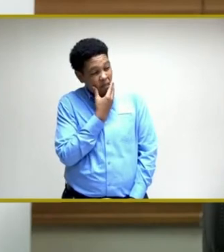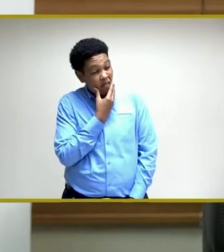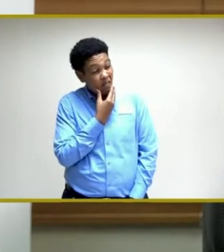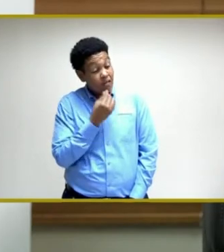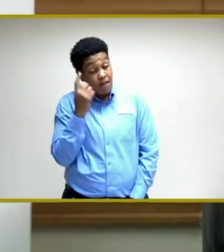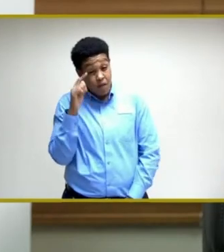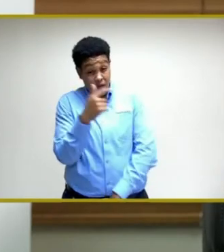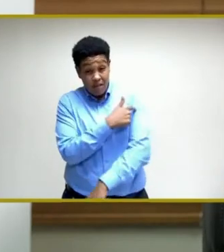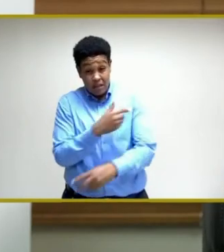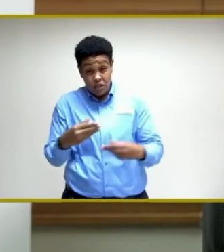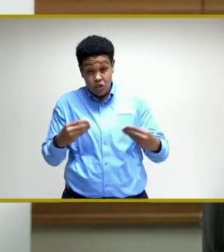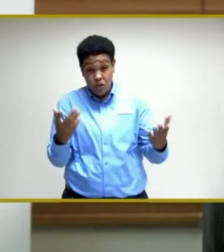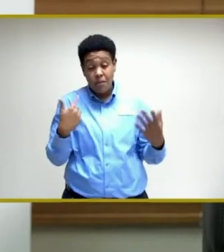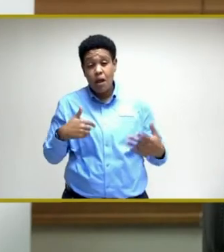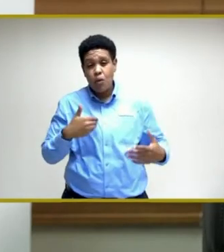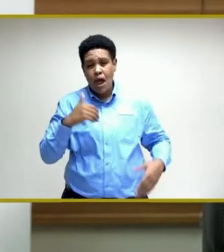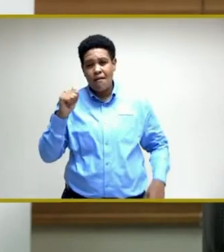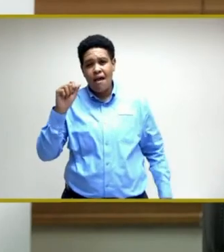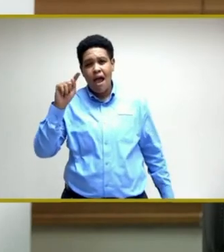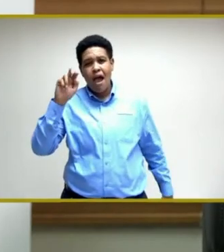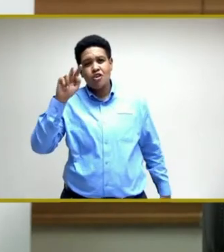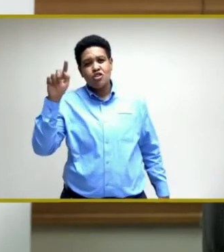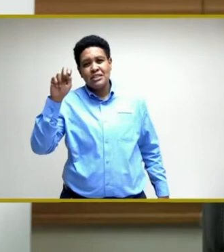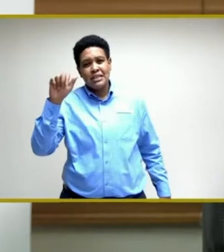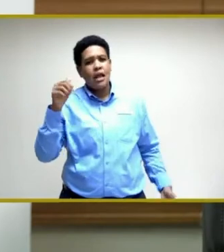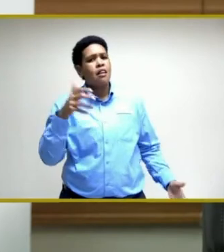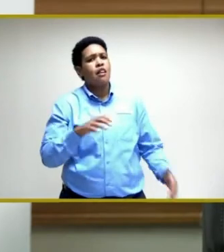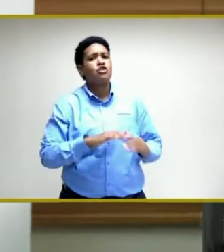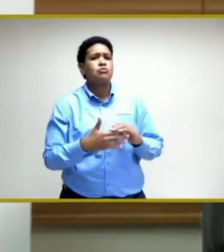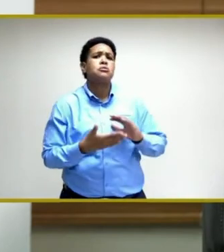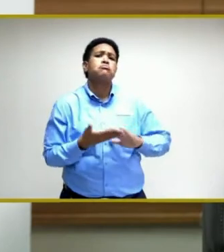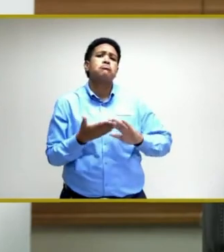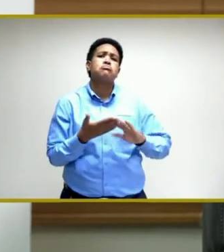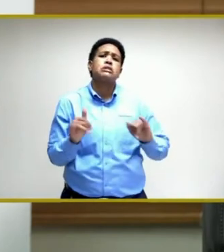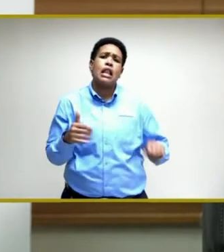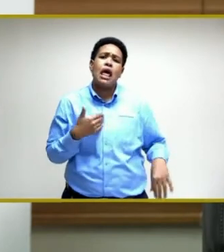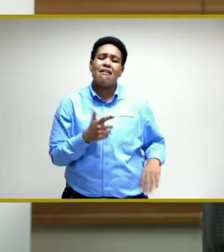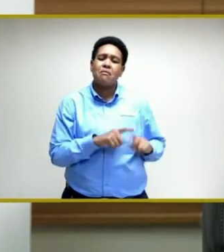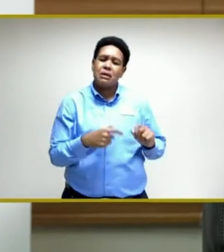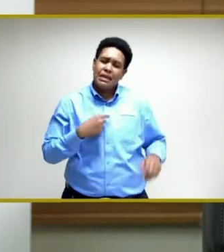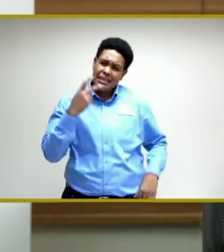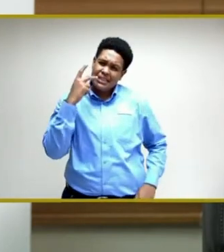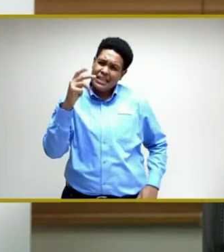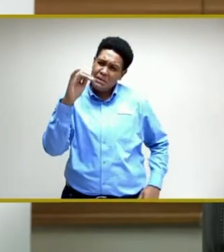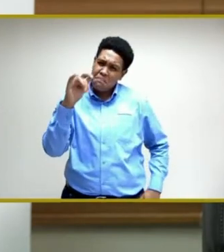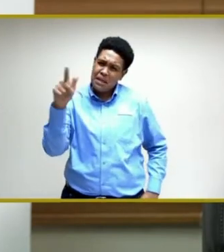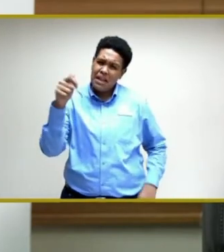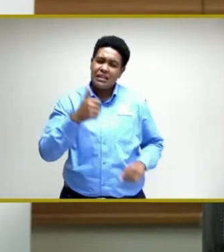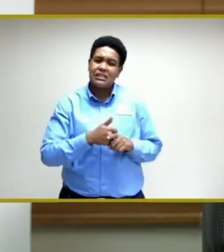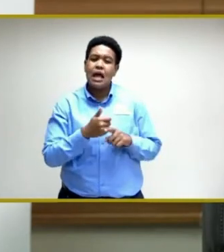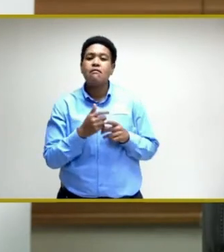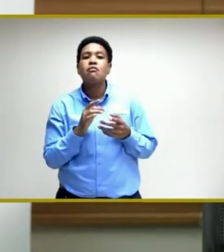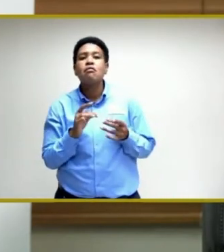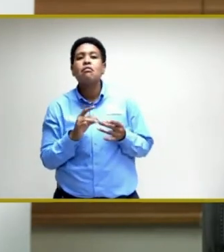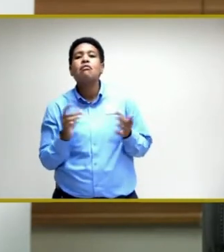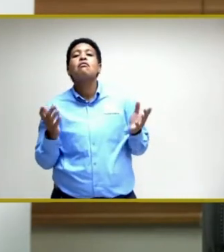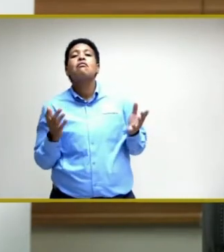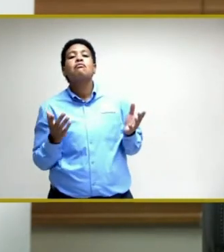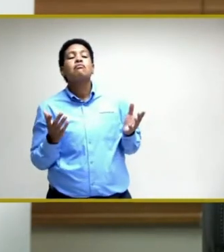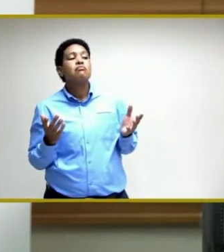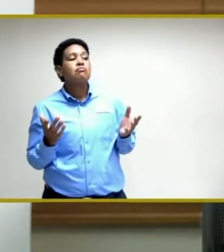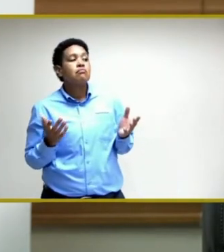AstraZeneca vaccine currently on Ireland. But I have seen in the media where it has been carried. So, it's not